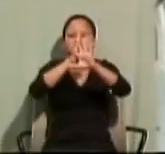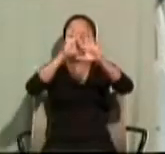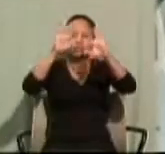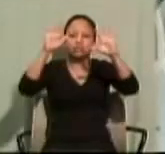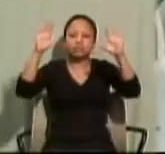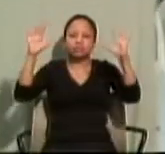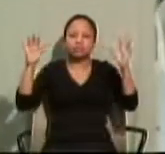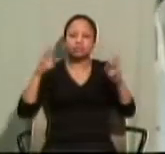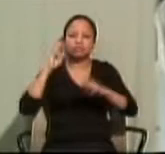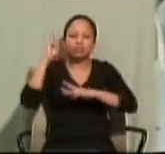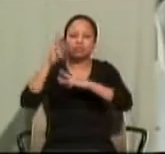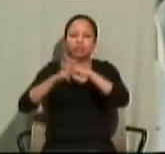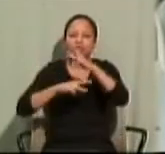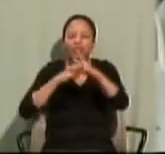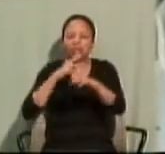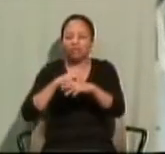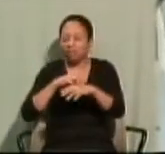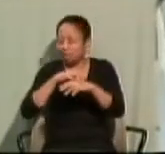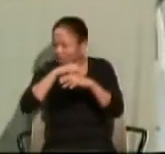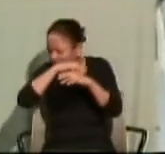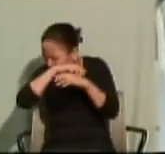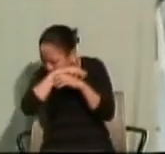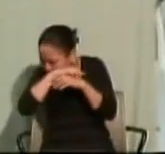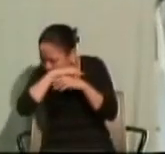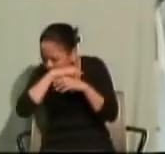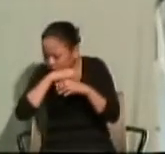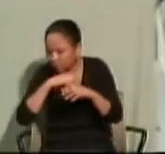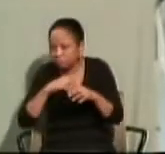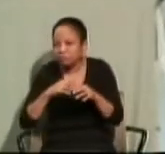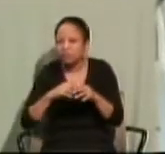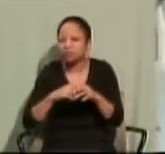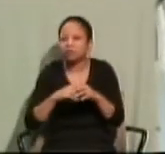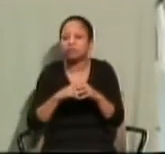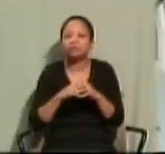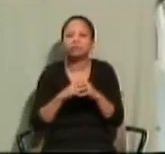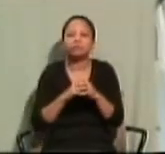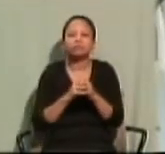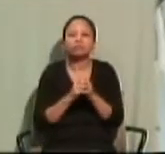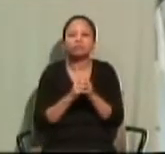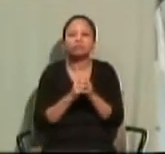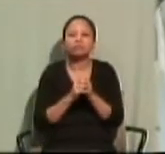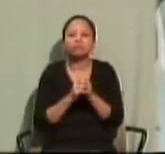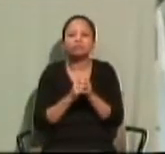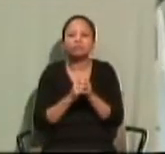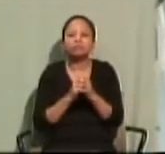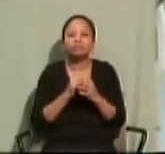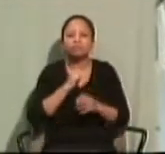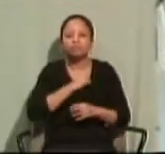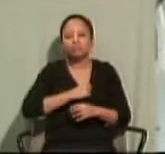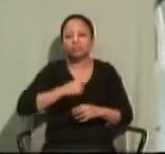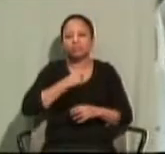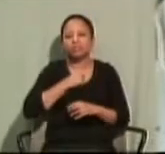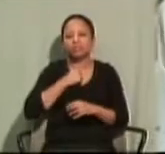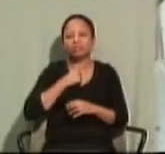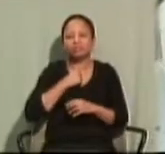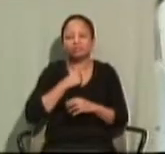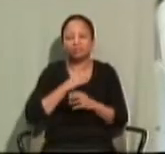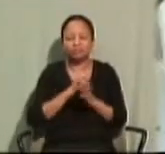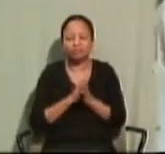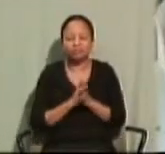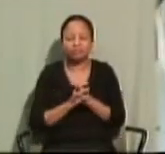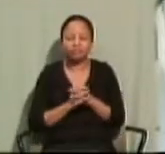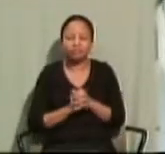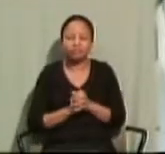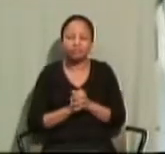the light of the world to free the world from darkness,